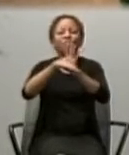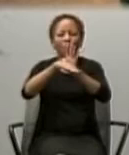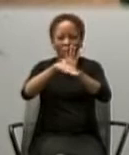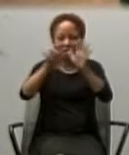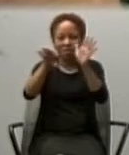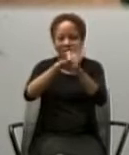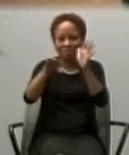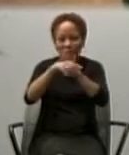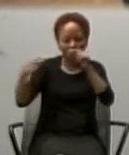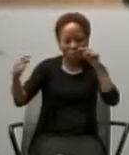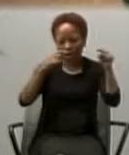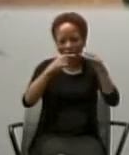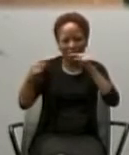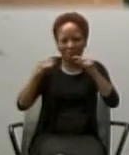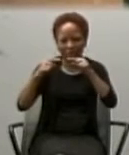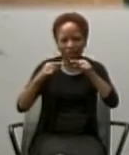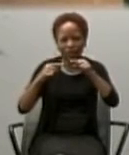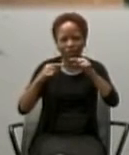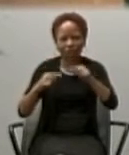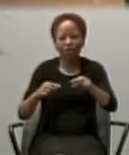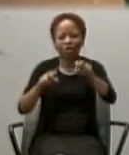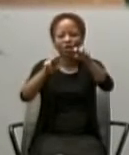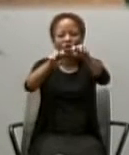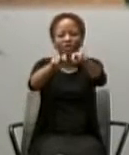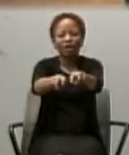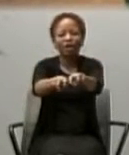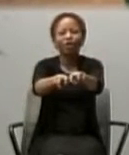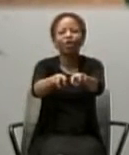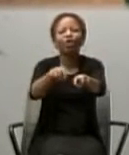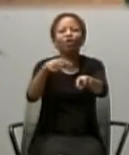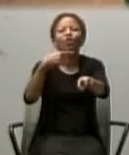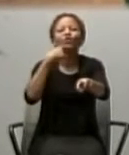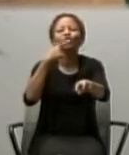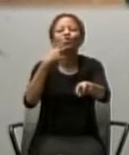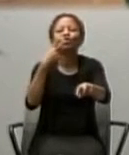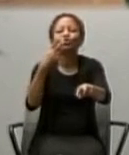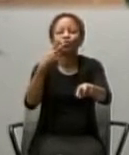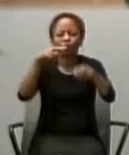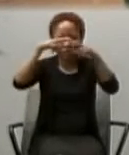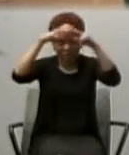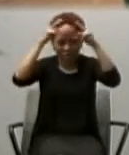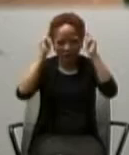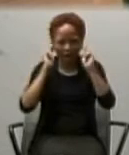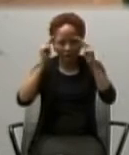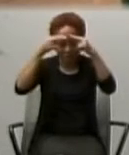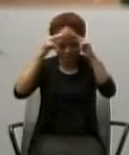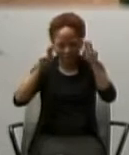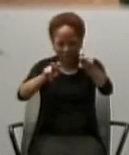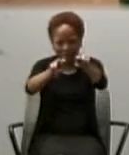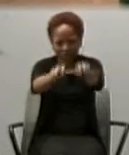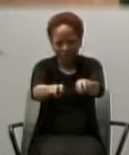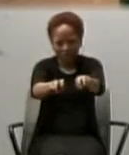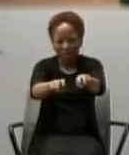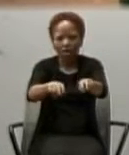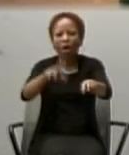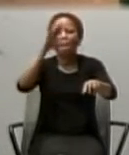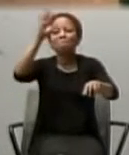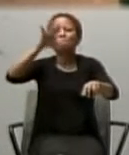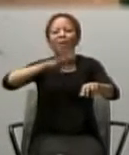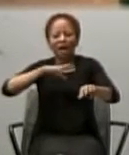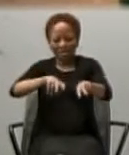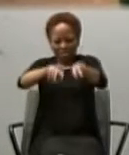And they started making rude remarks about the sisters and about Catholicism there.